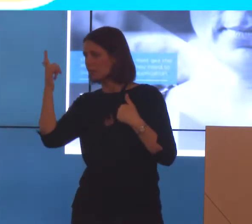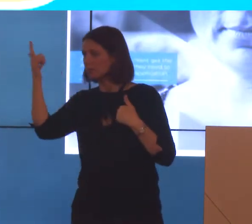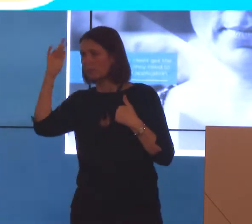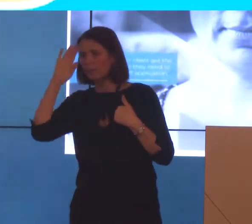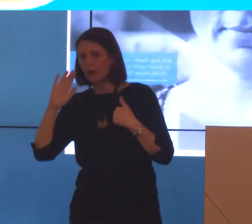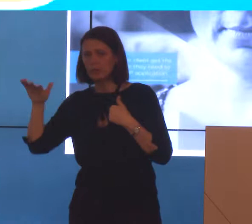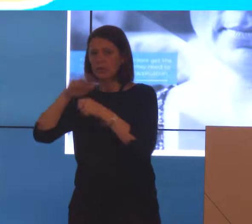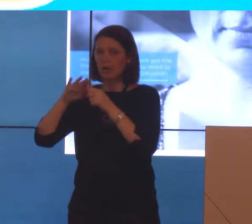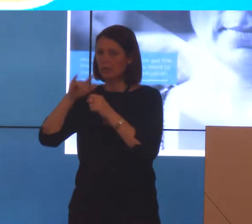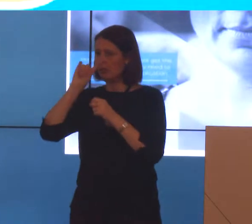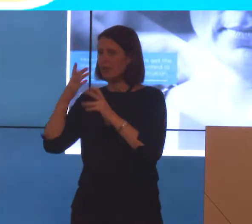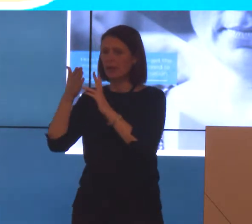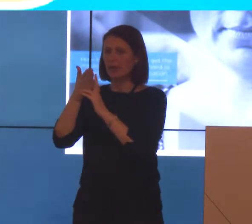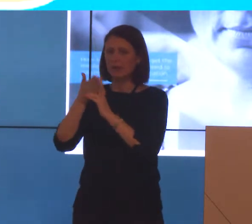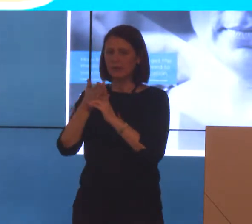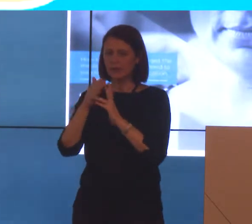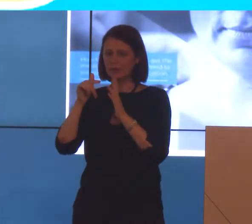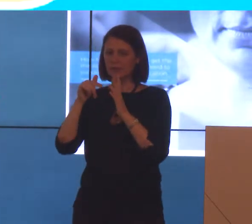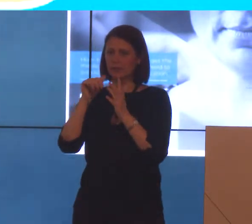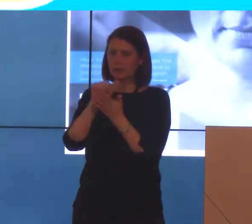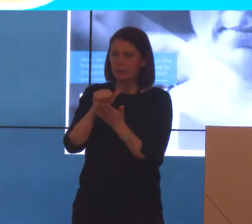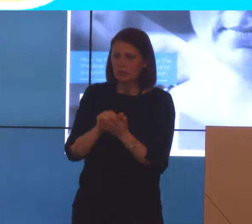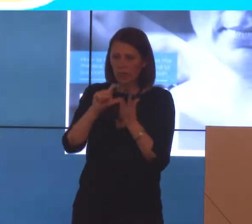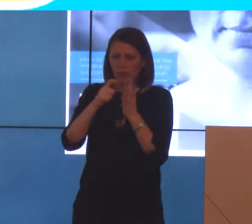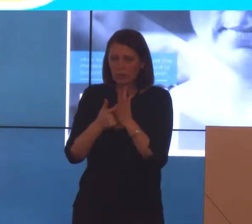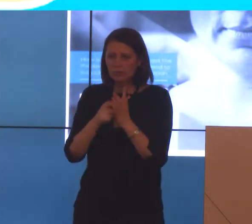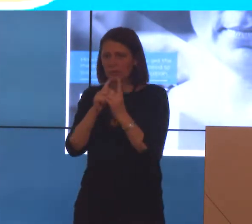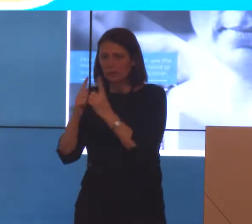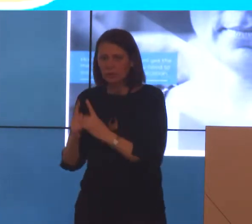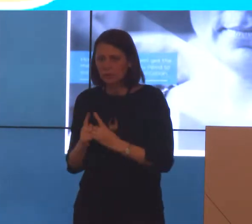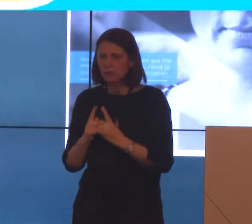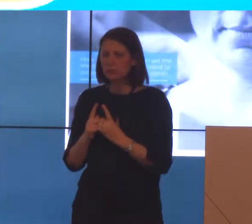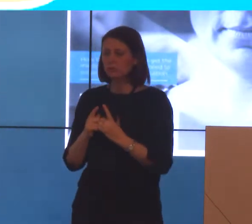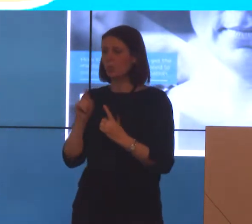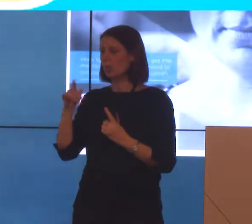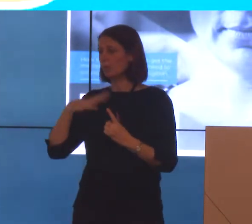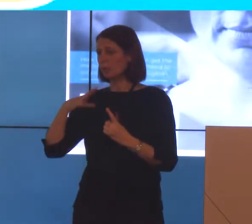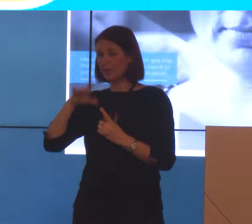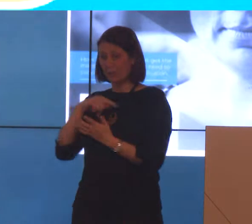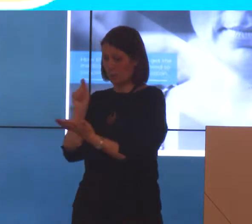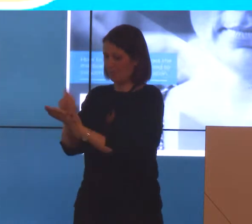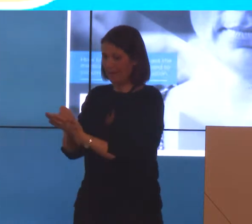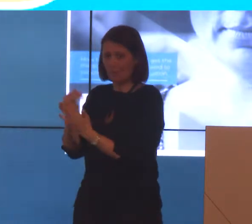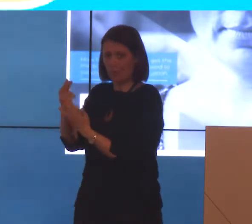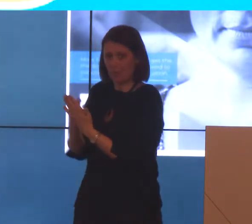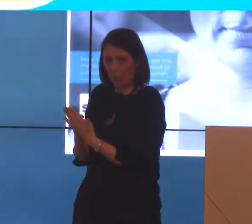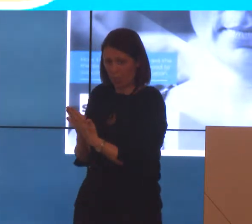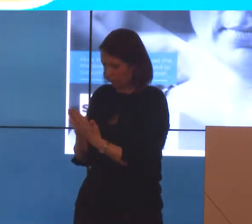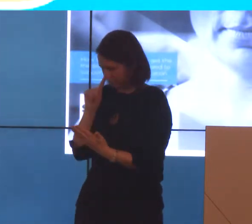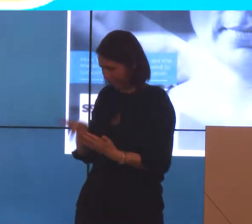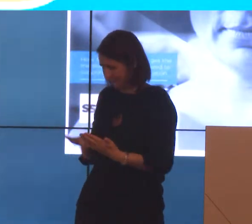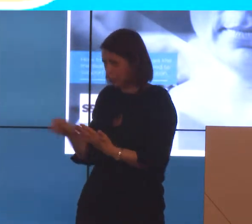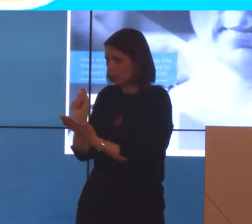can't access the appropriate treating medical professional, where people are being required to pay for reports that they can't afford,